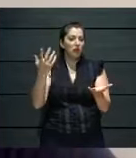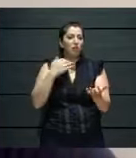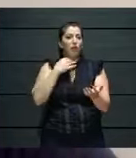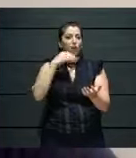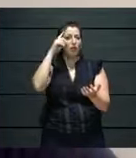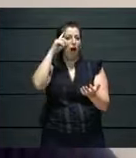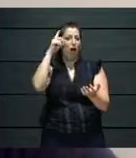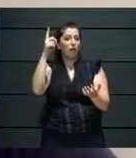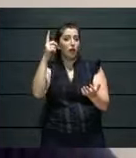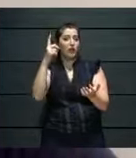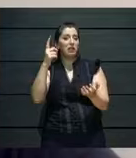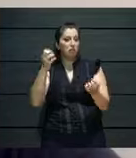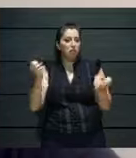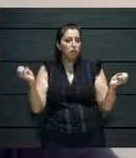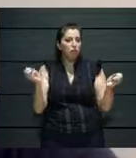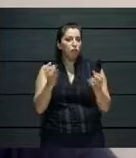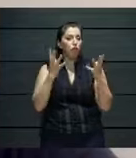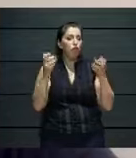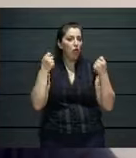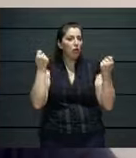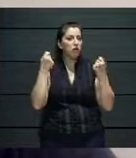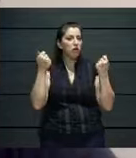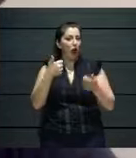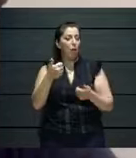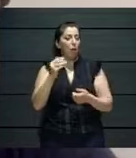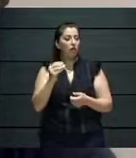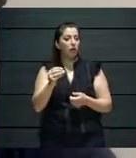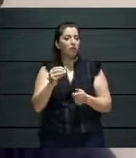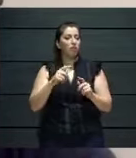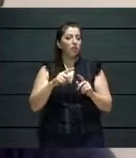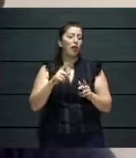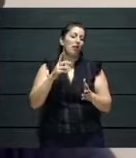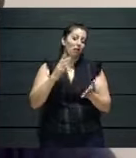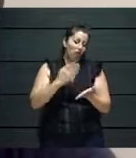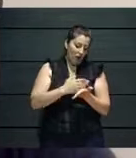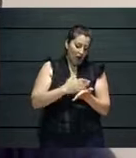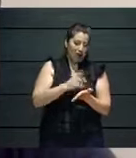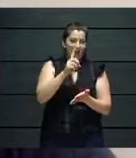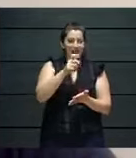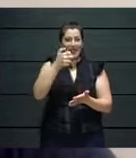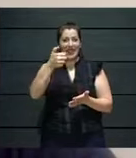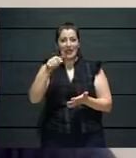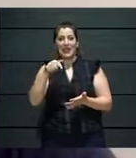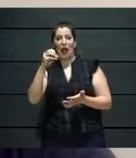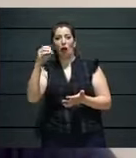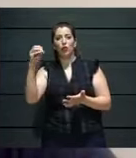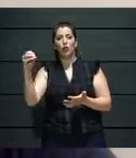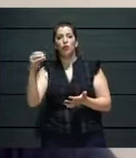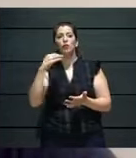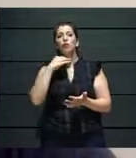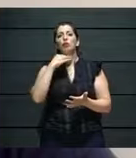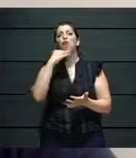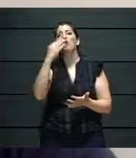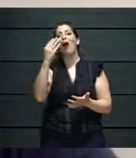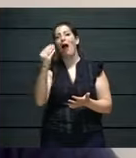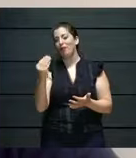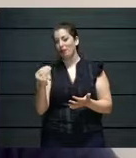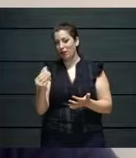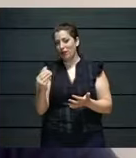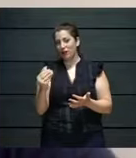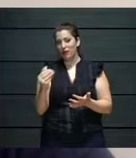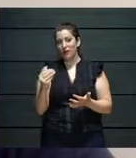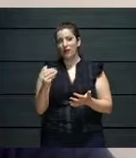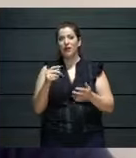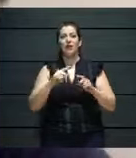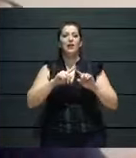half a million, million followers. But in comparison, it is 16 performances in the biggest